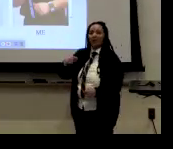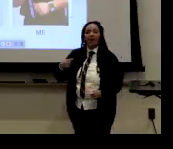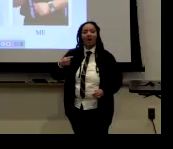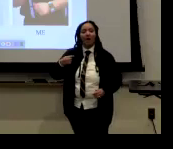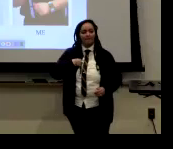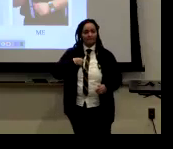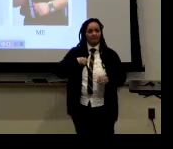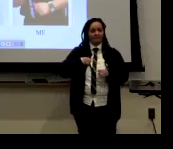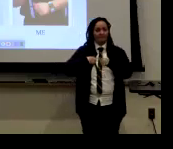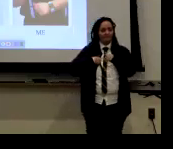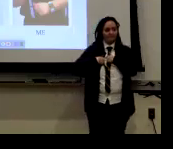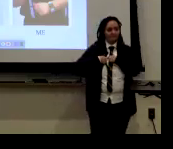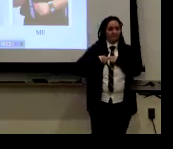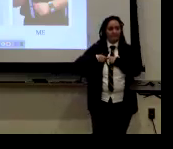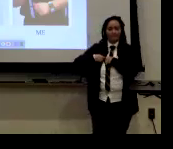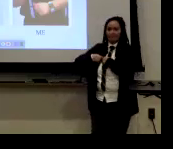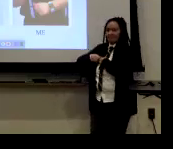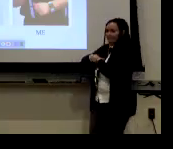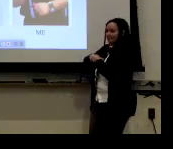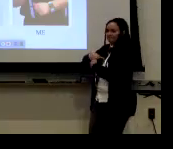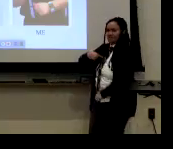And then the third one is me.